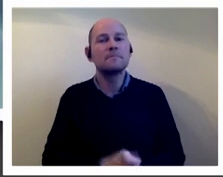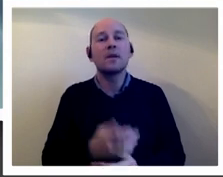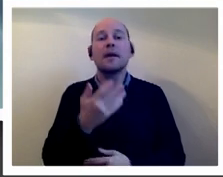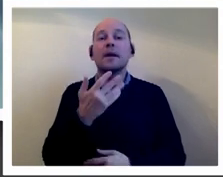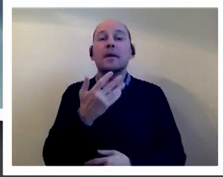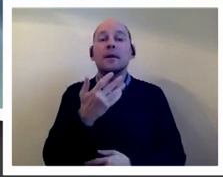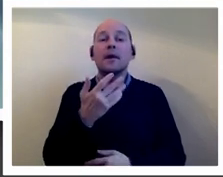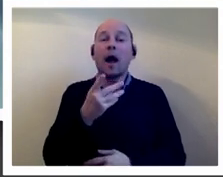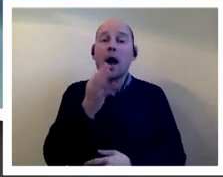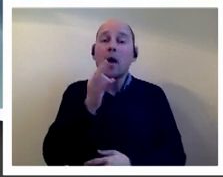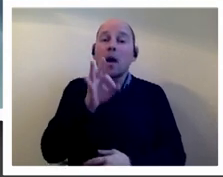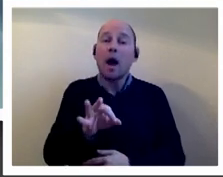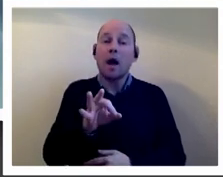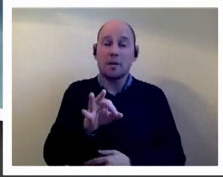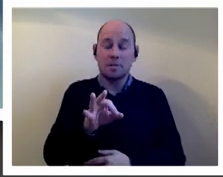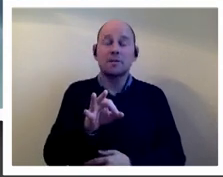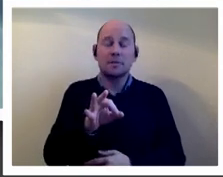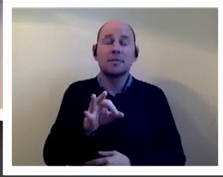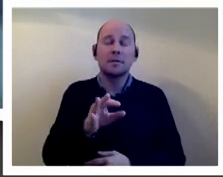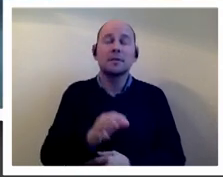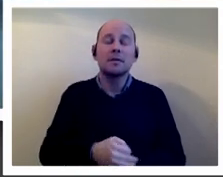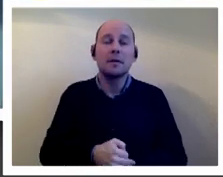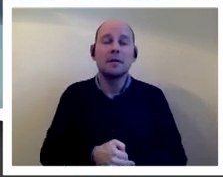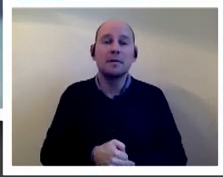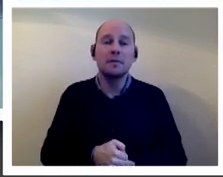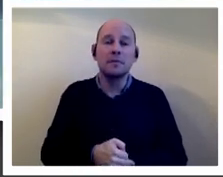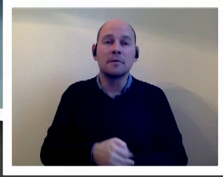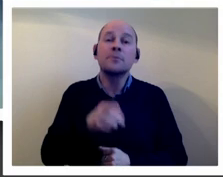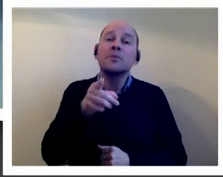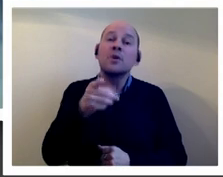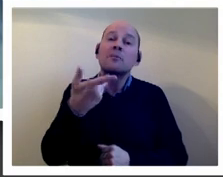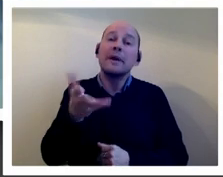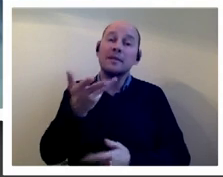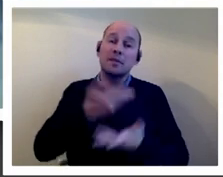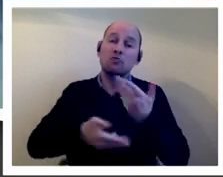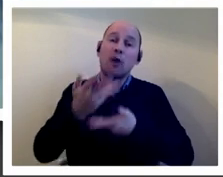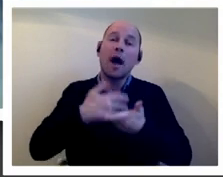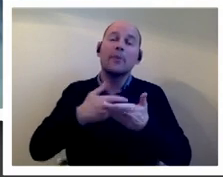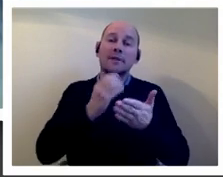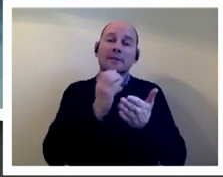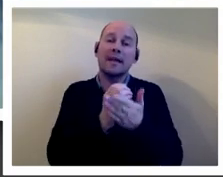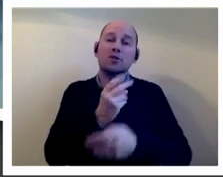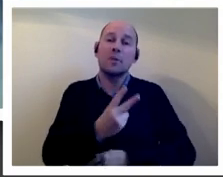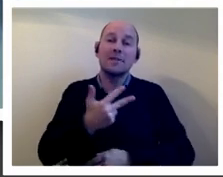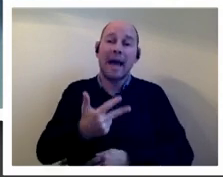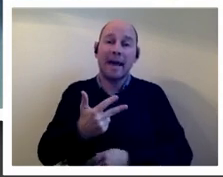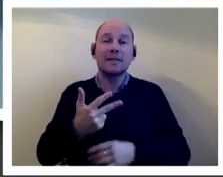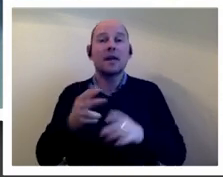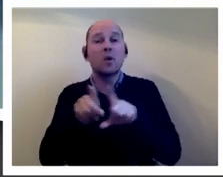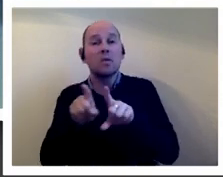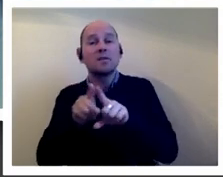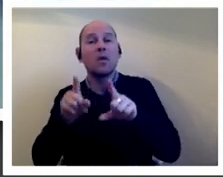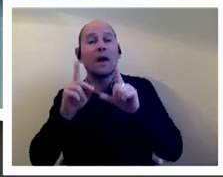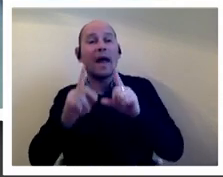i'll ask i'll ask uh ask this uh question uh yeah you've described um section 28 and education as a bumpy balmy